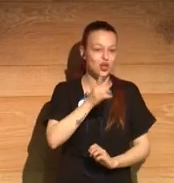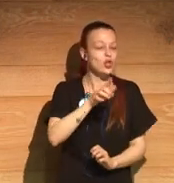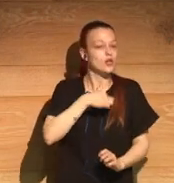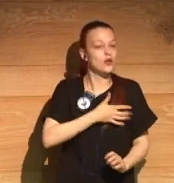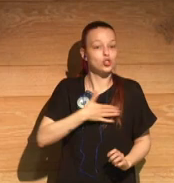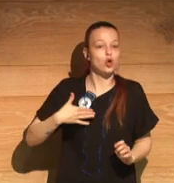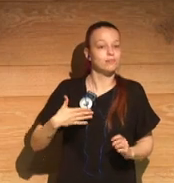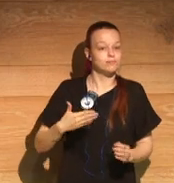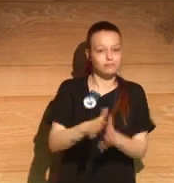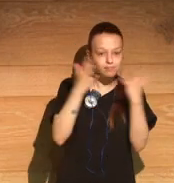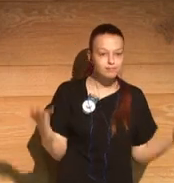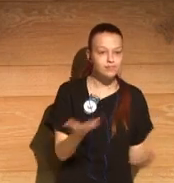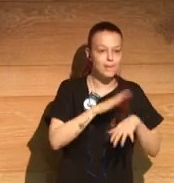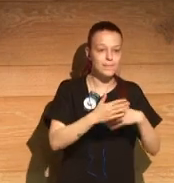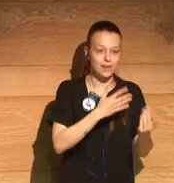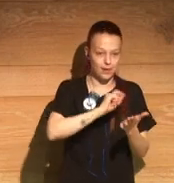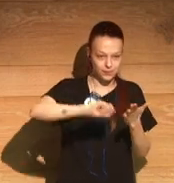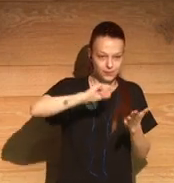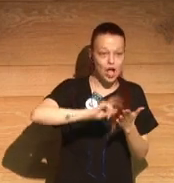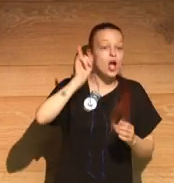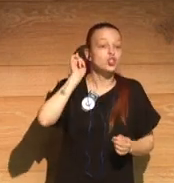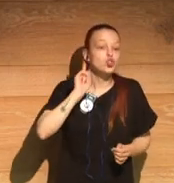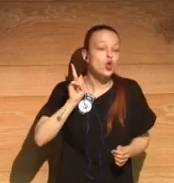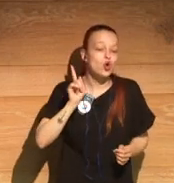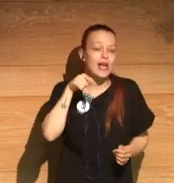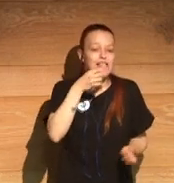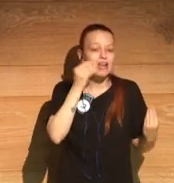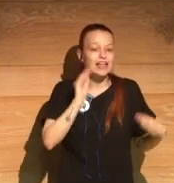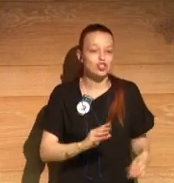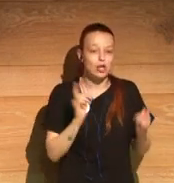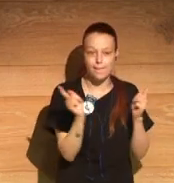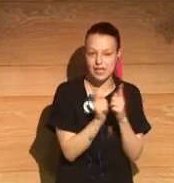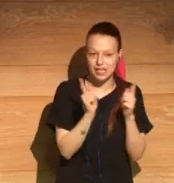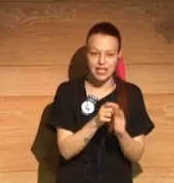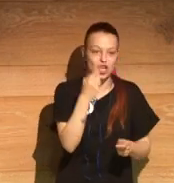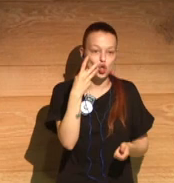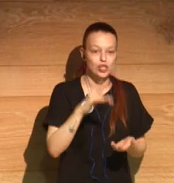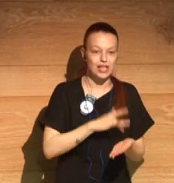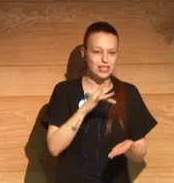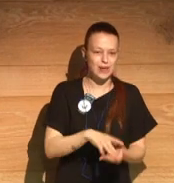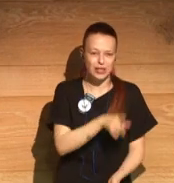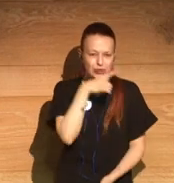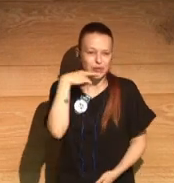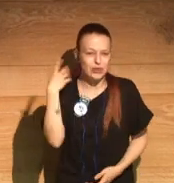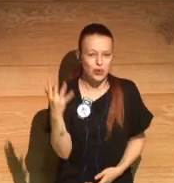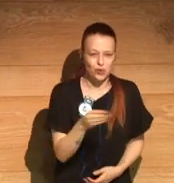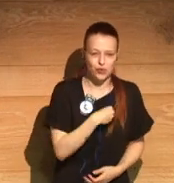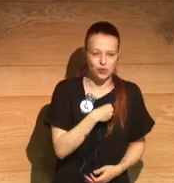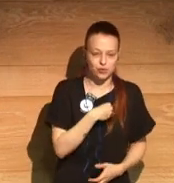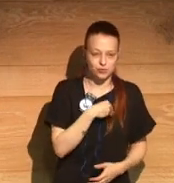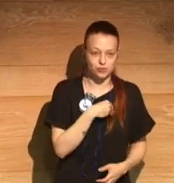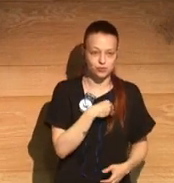really urge readers to read this novel, even if it's just for this story in three pages,